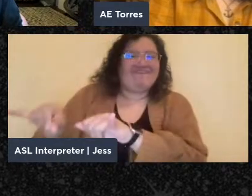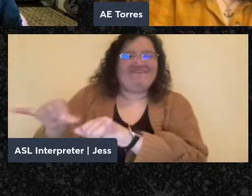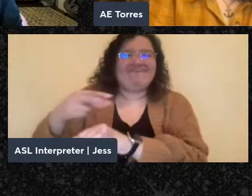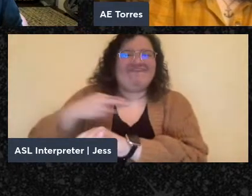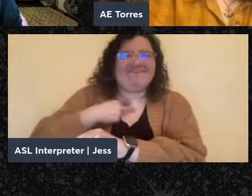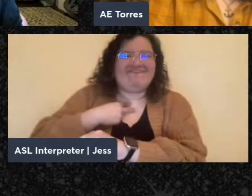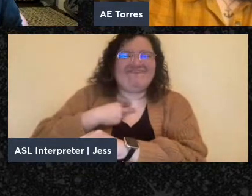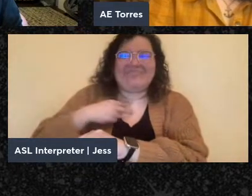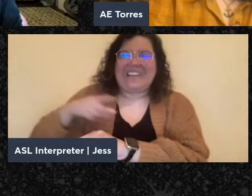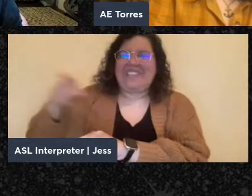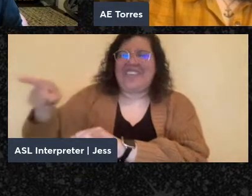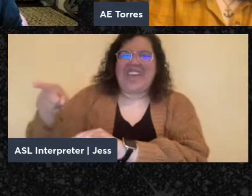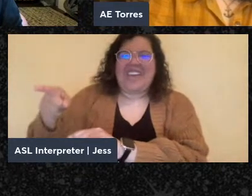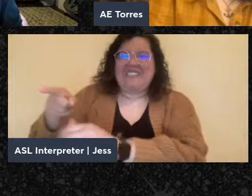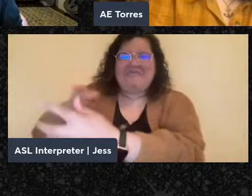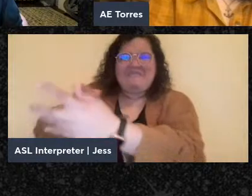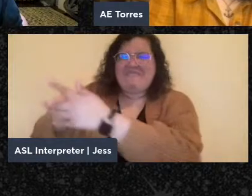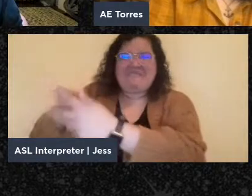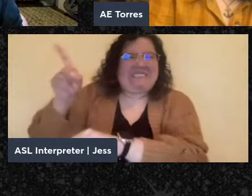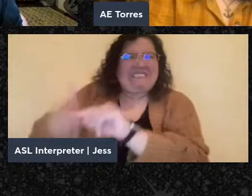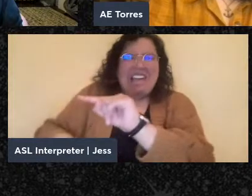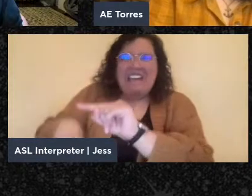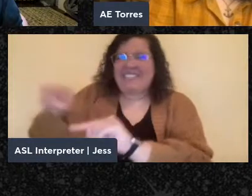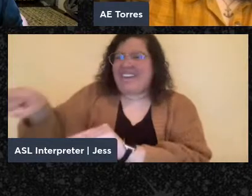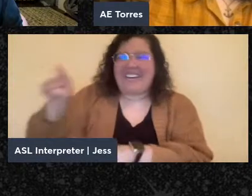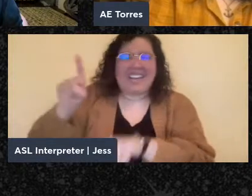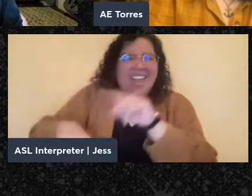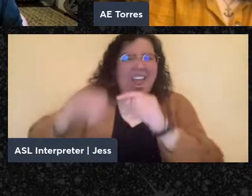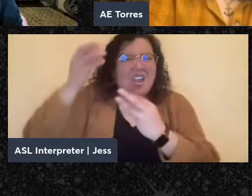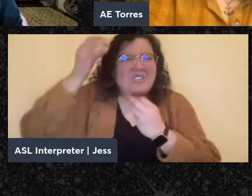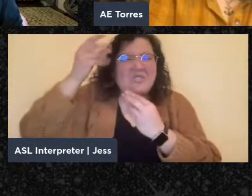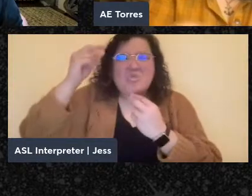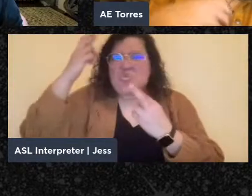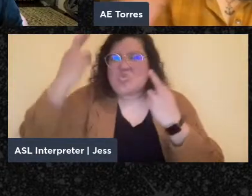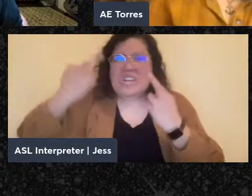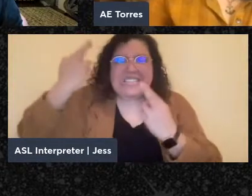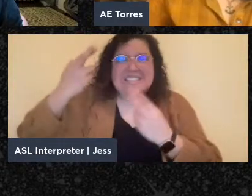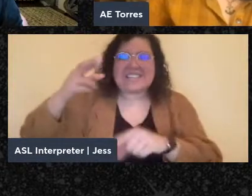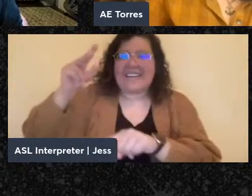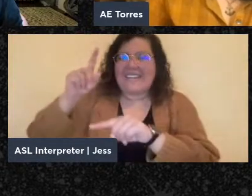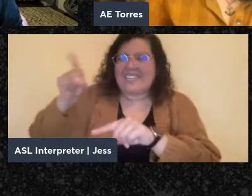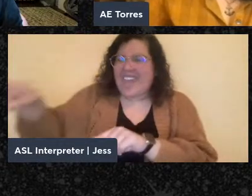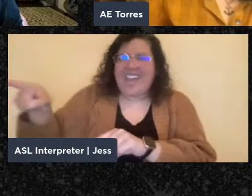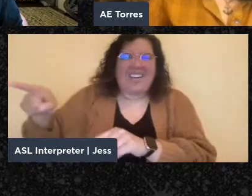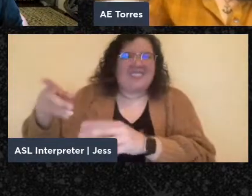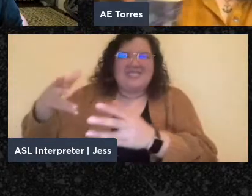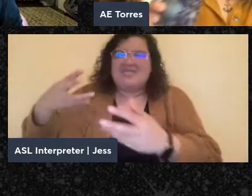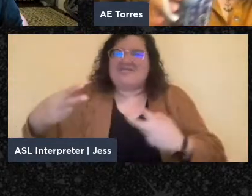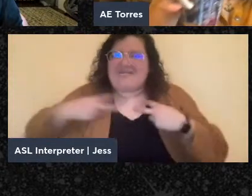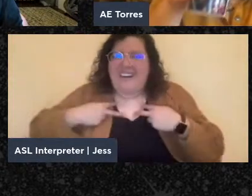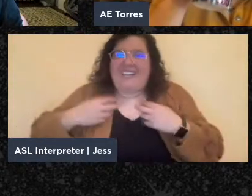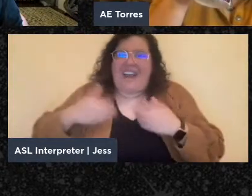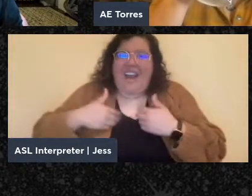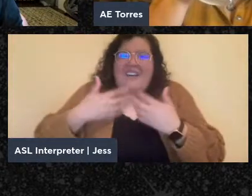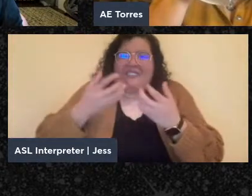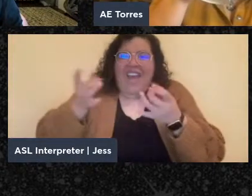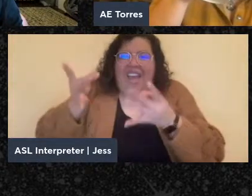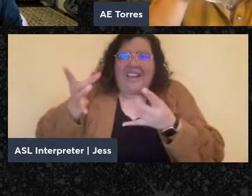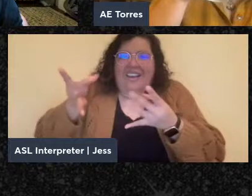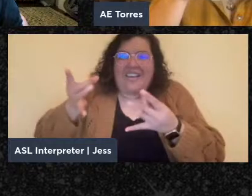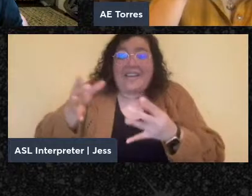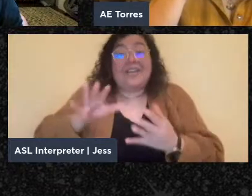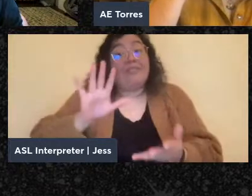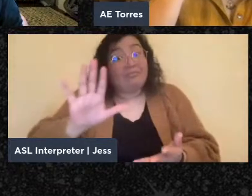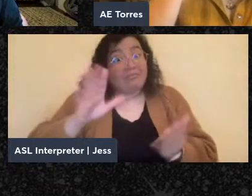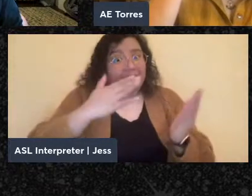immune to reason and who are locked in hate and all these kinds of things. And I think one of the things that you can learn from studying